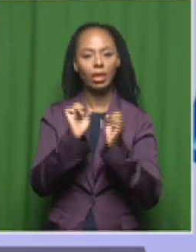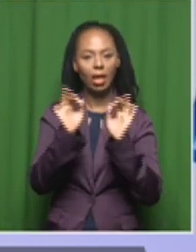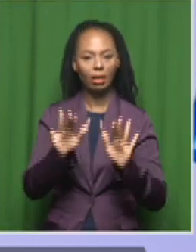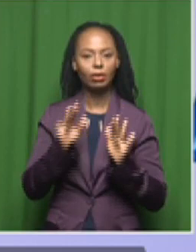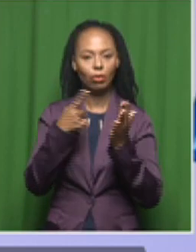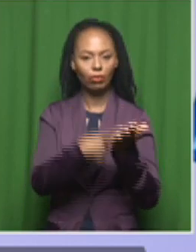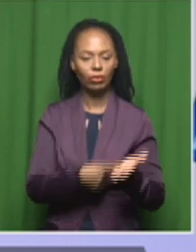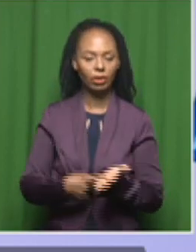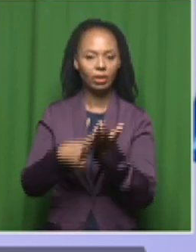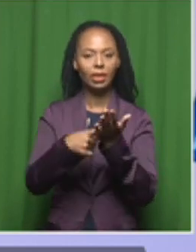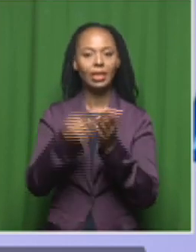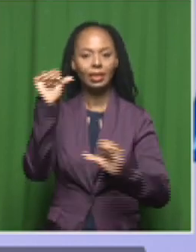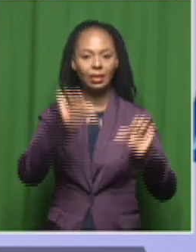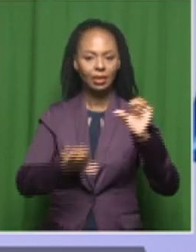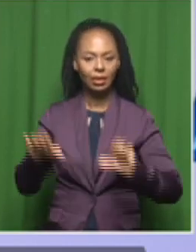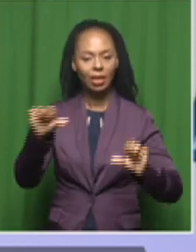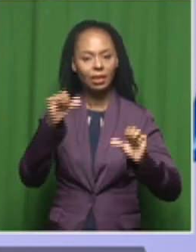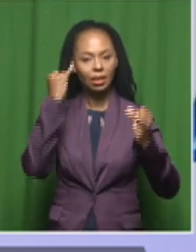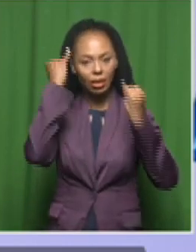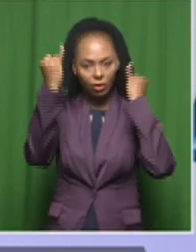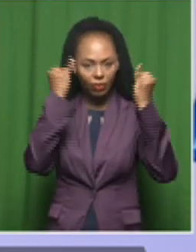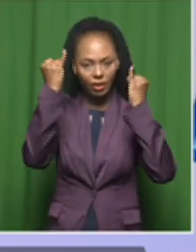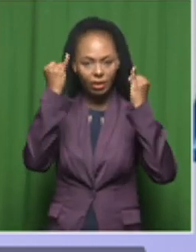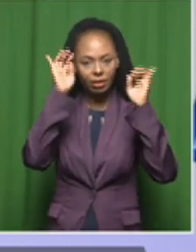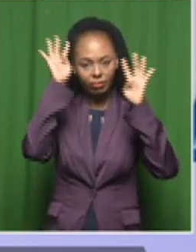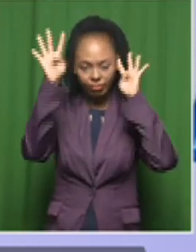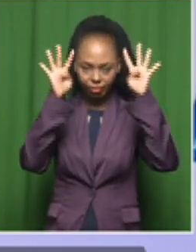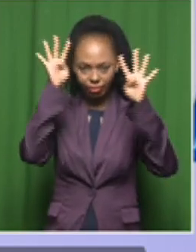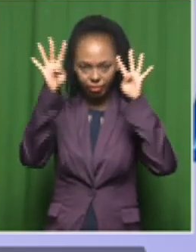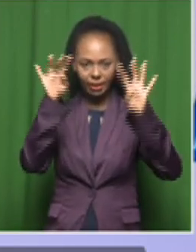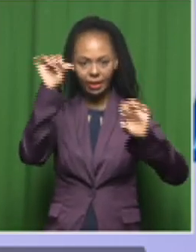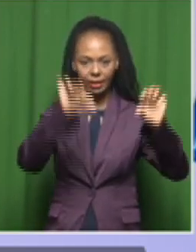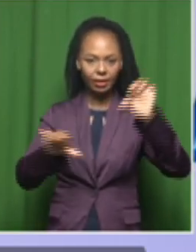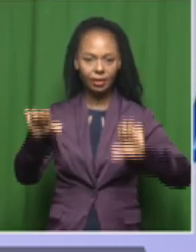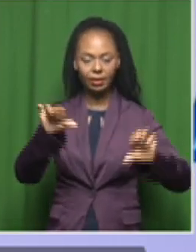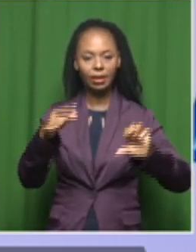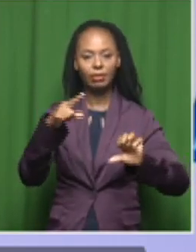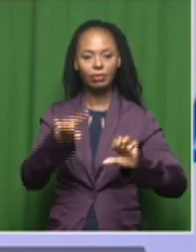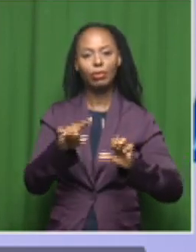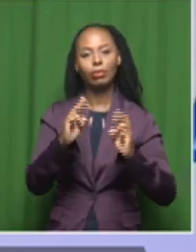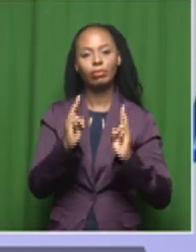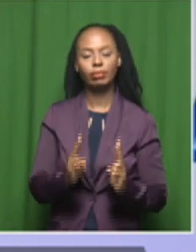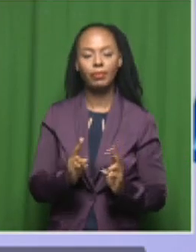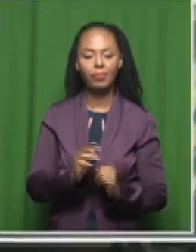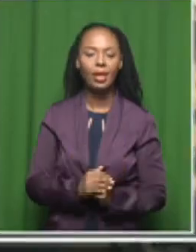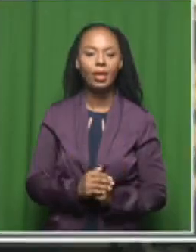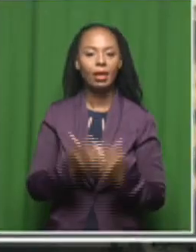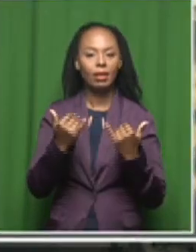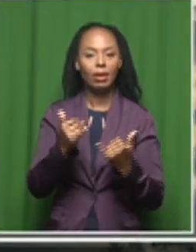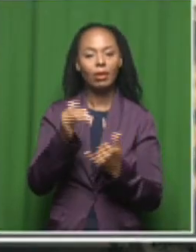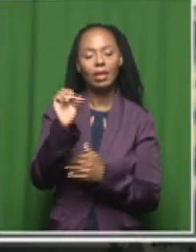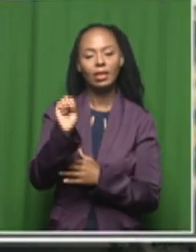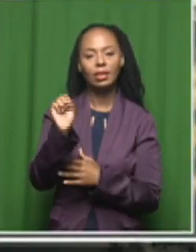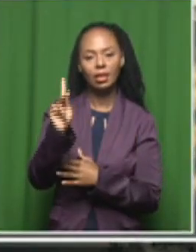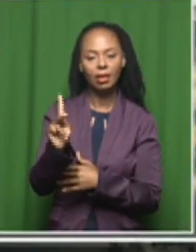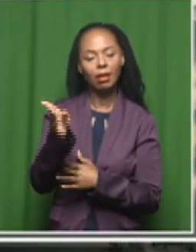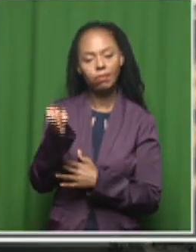Science, Innovation and Science for Humanity. So let's get more from her. Sakina, a very good morning to you.